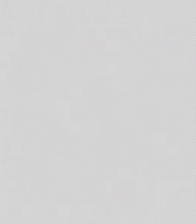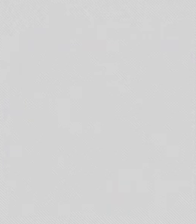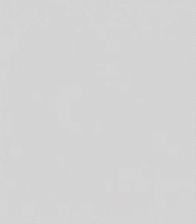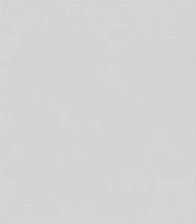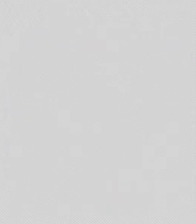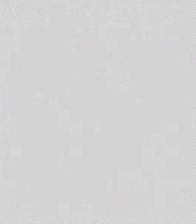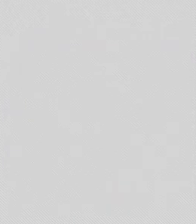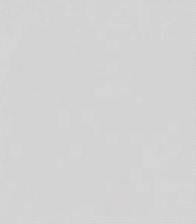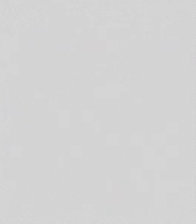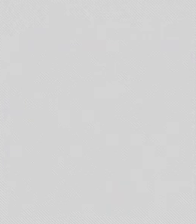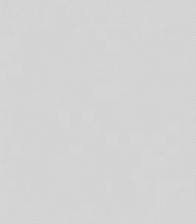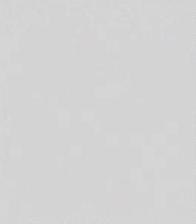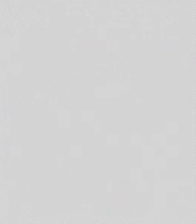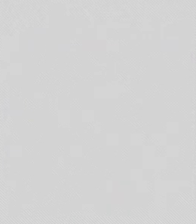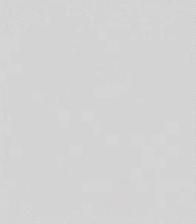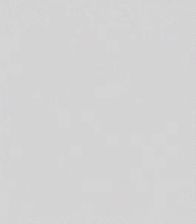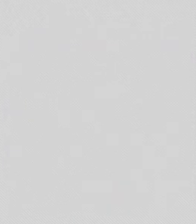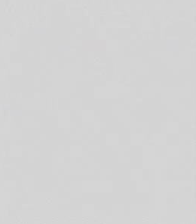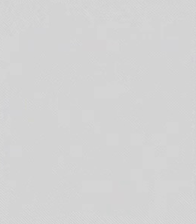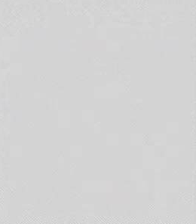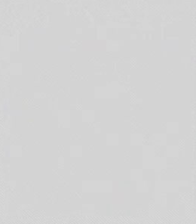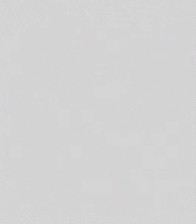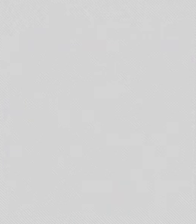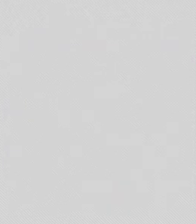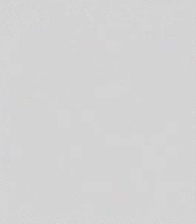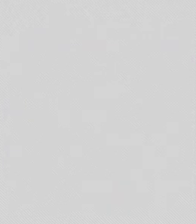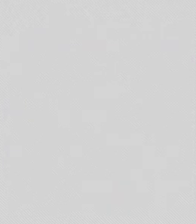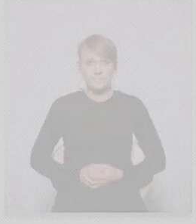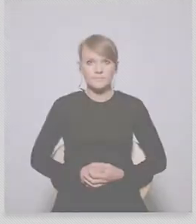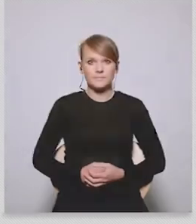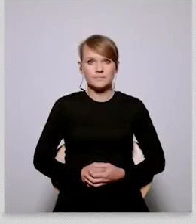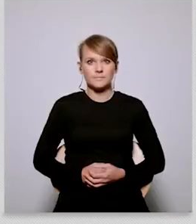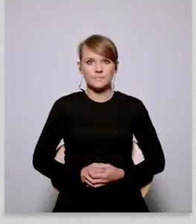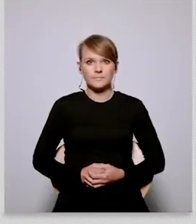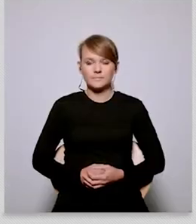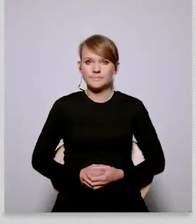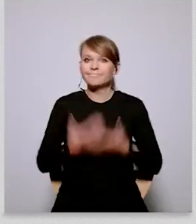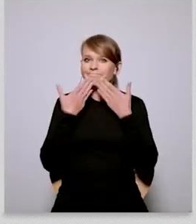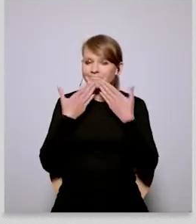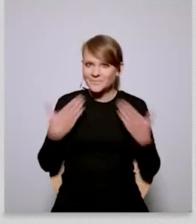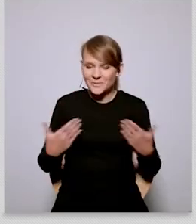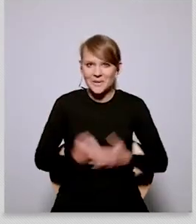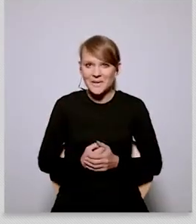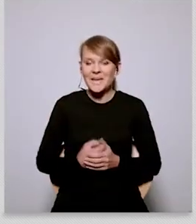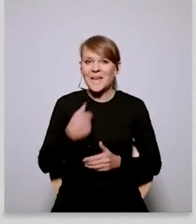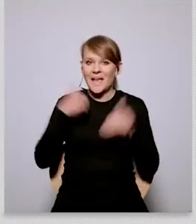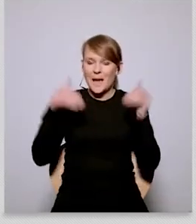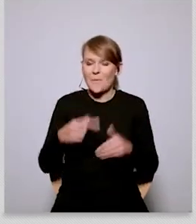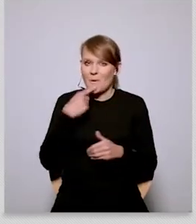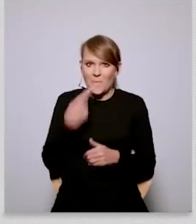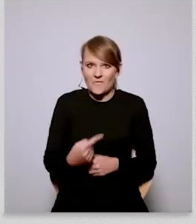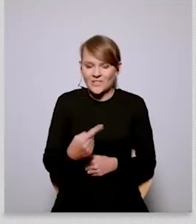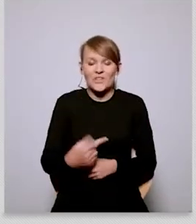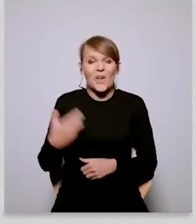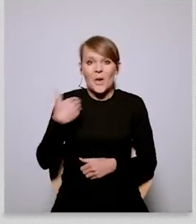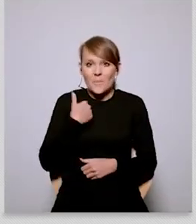clear um it hasn't been a burden in any way to to sit and listen to the other speakers it's been um extremely interesting and i'm i'm really grateful to um all